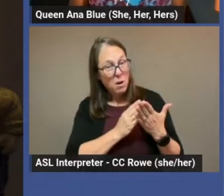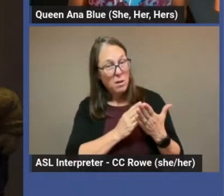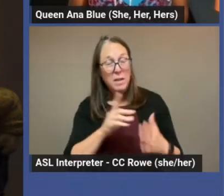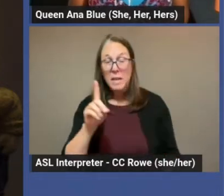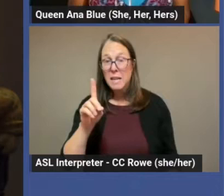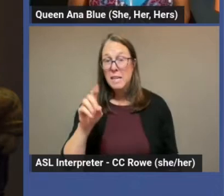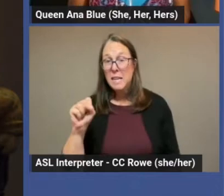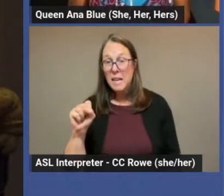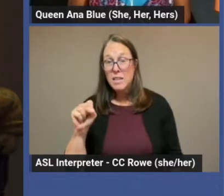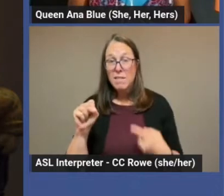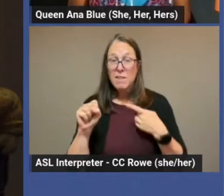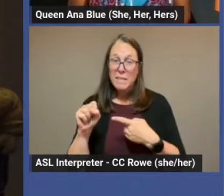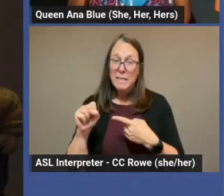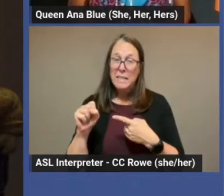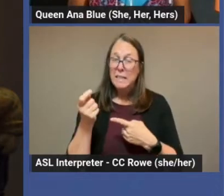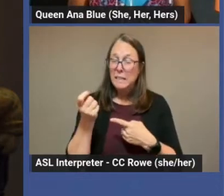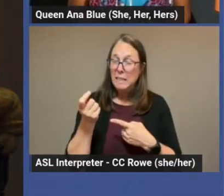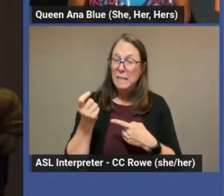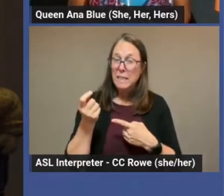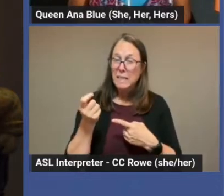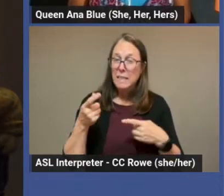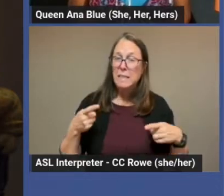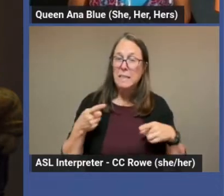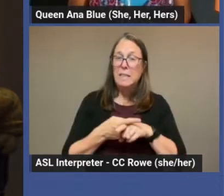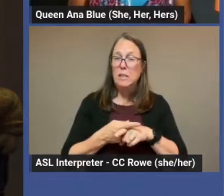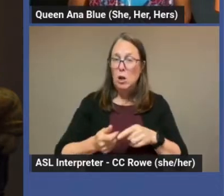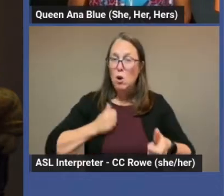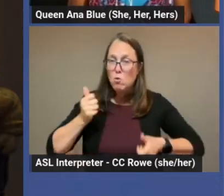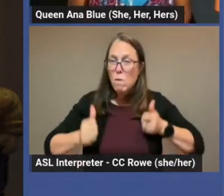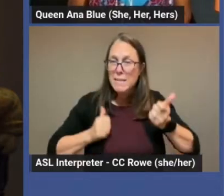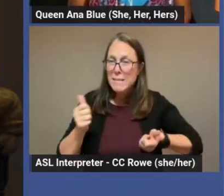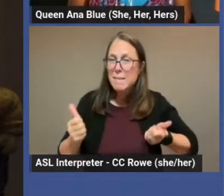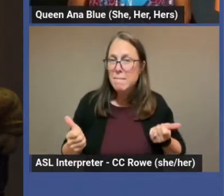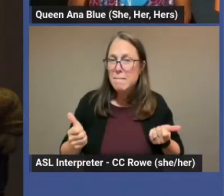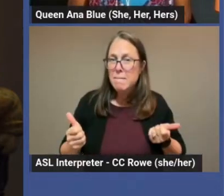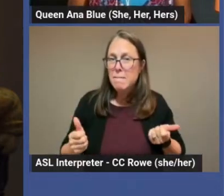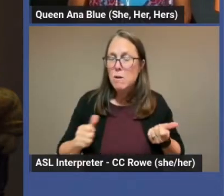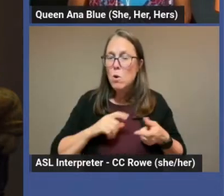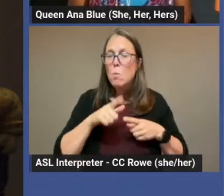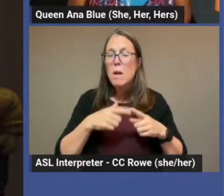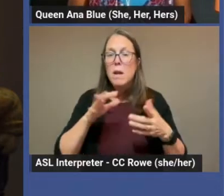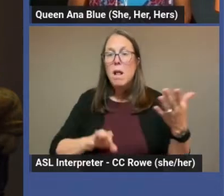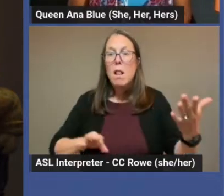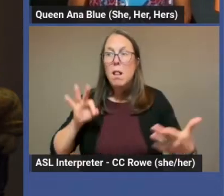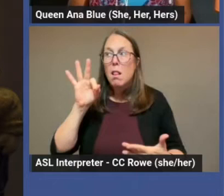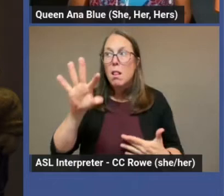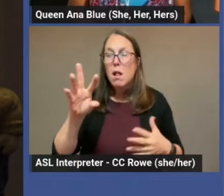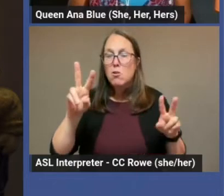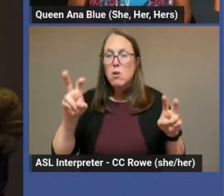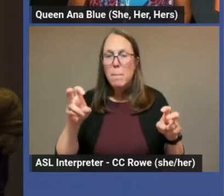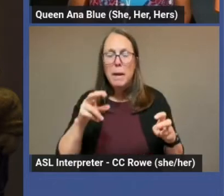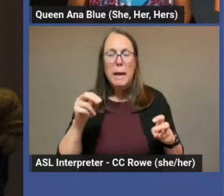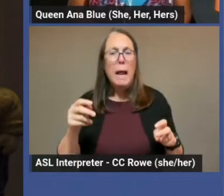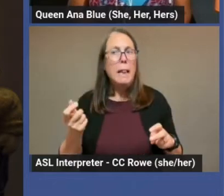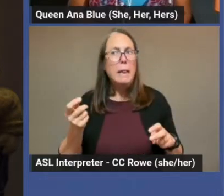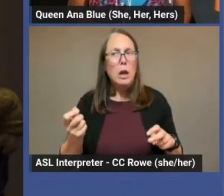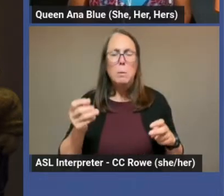Savage is kind of known to be kind of aggressive sometimes. when he brings up topics and kind of controversial.